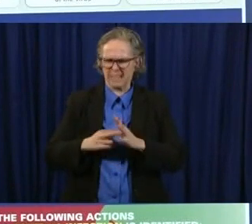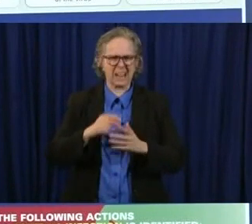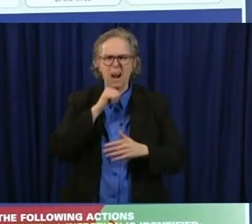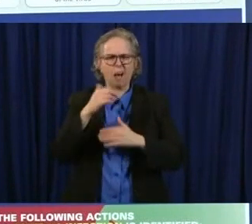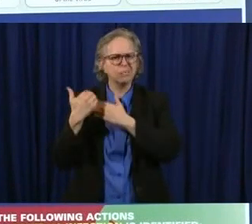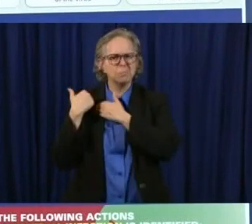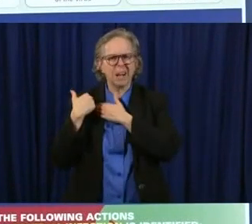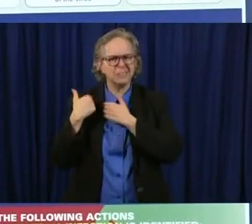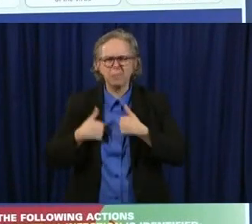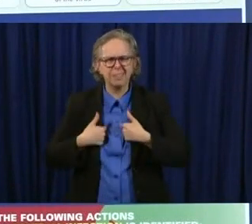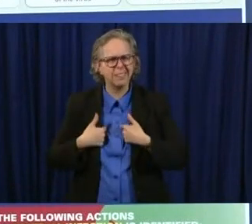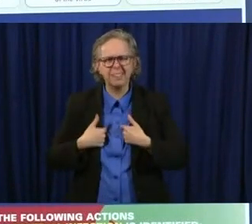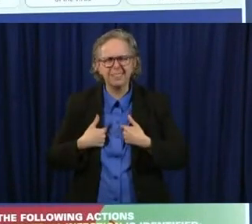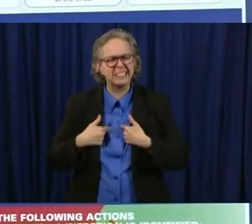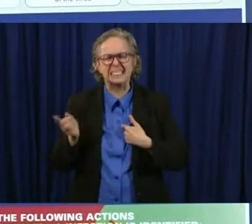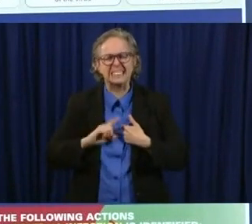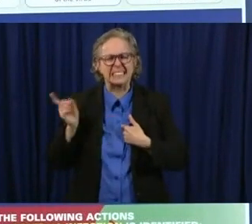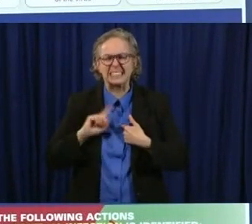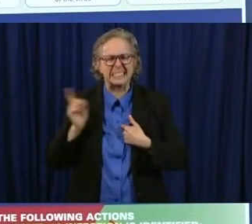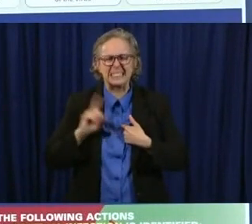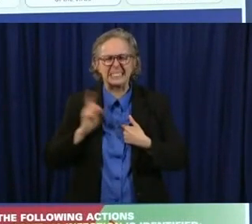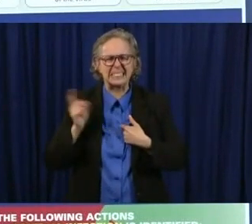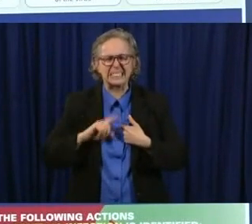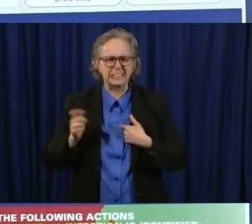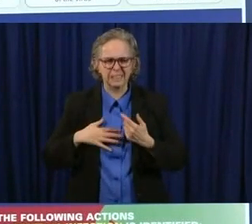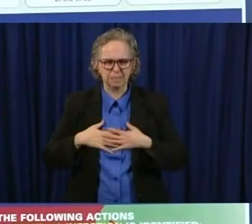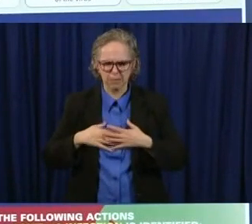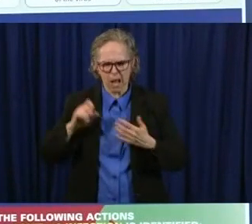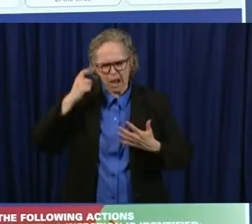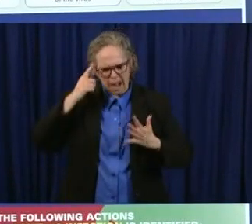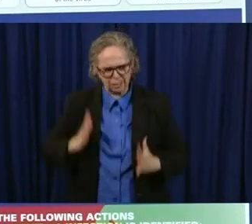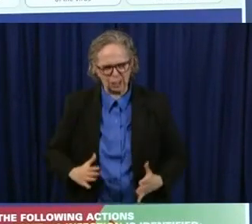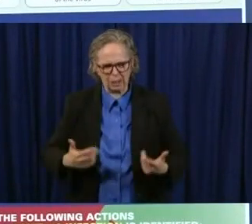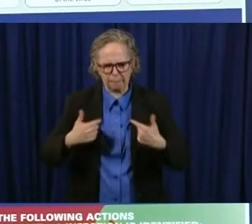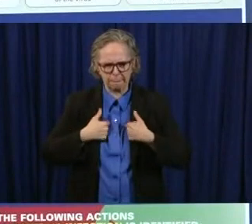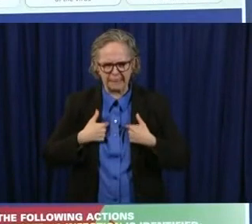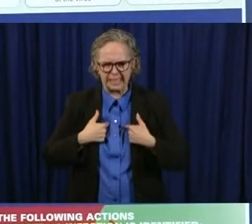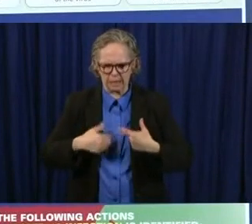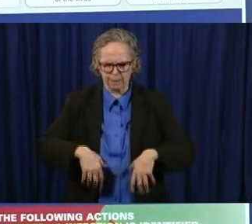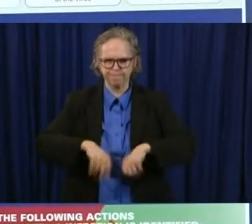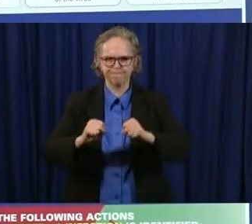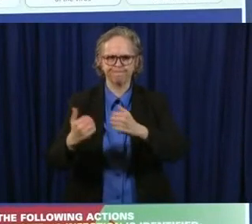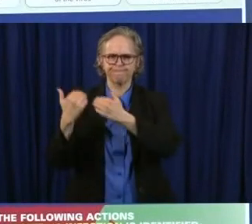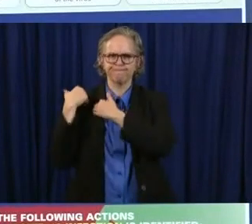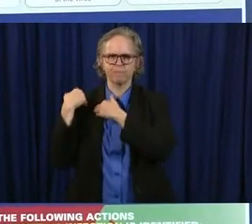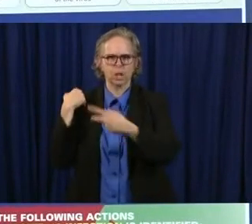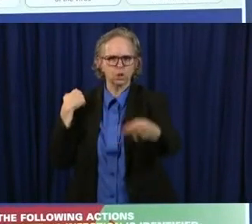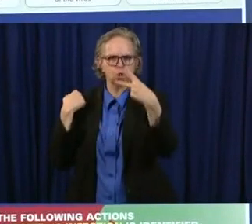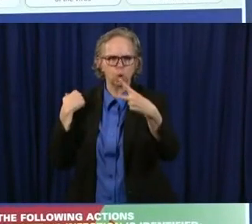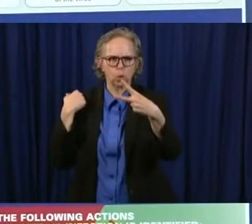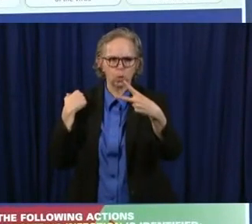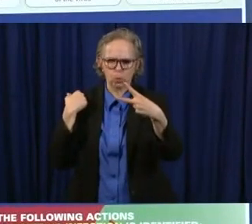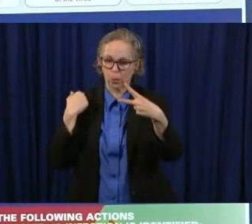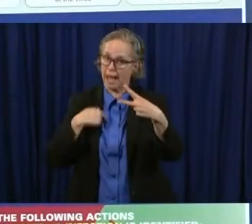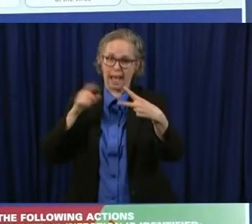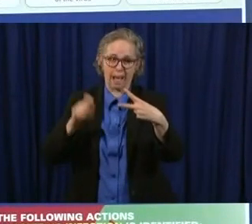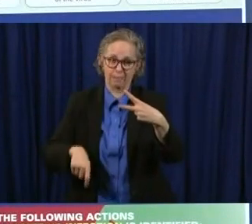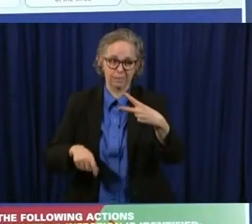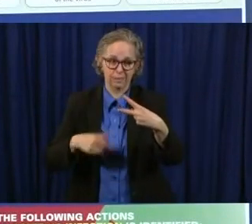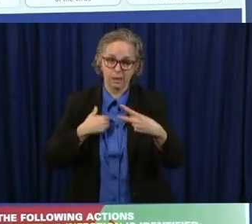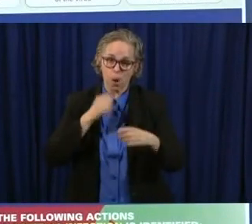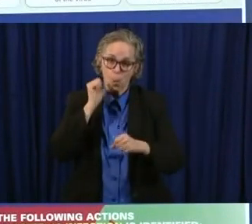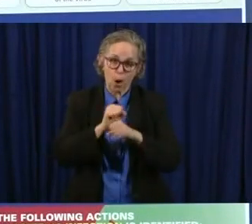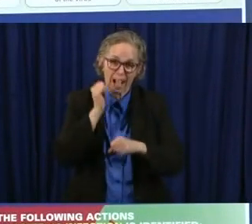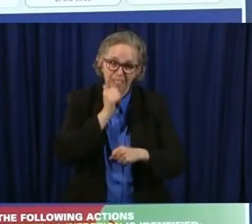i have an obligation as governor of this state to do two things right now and work every day get